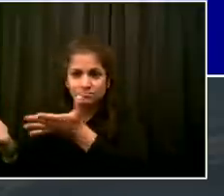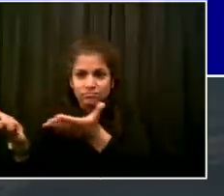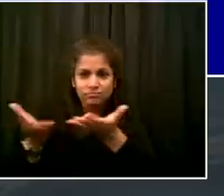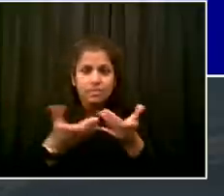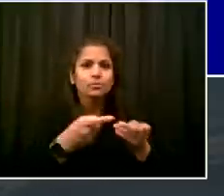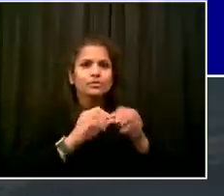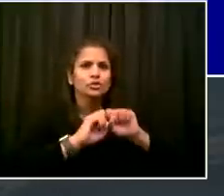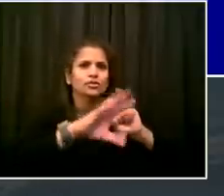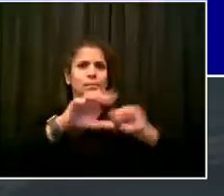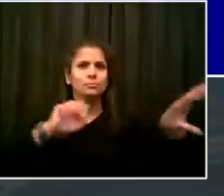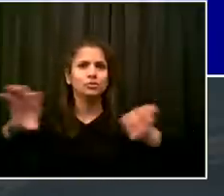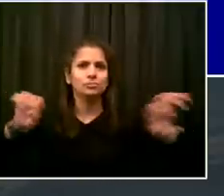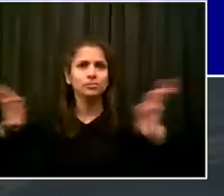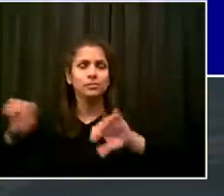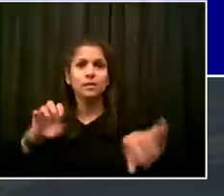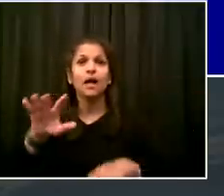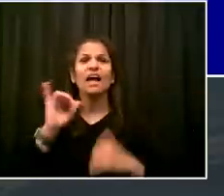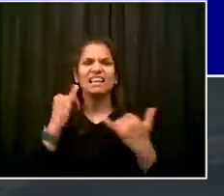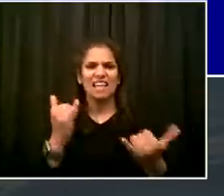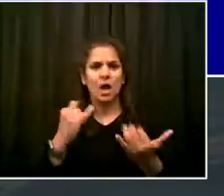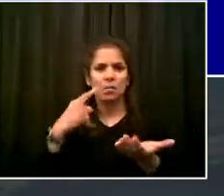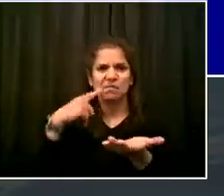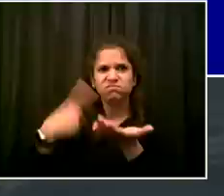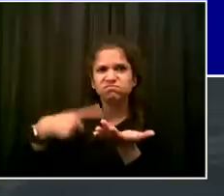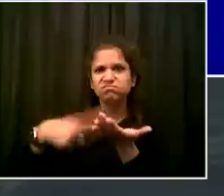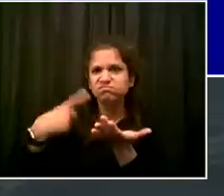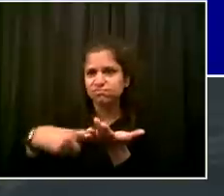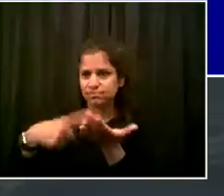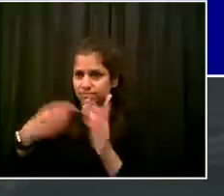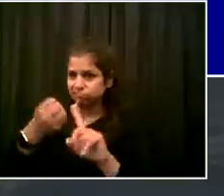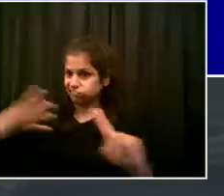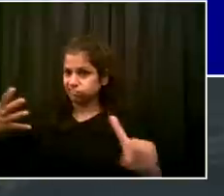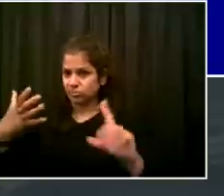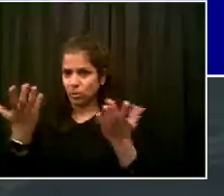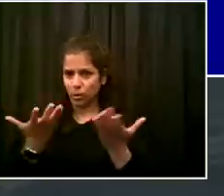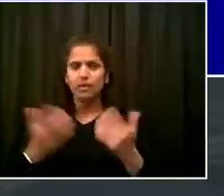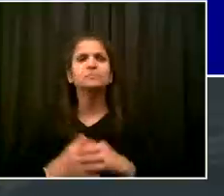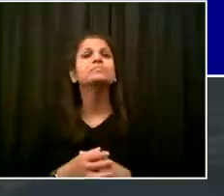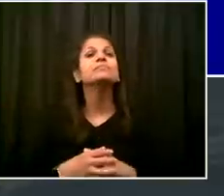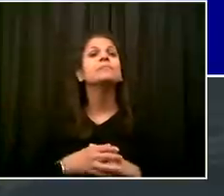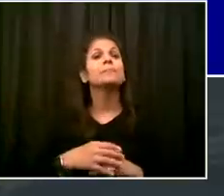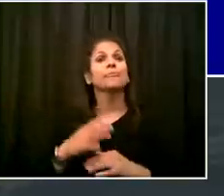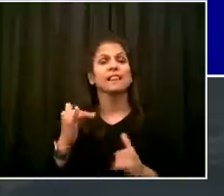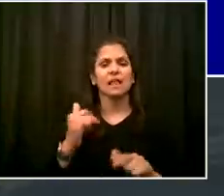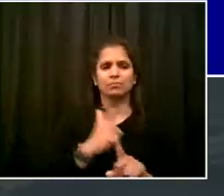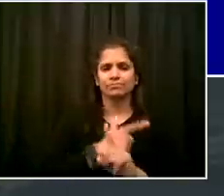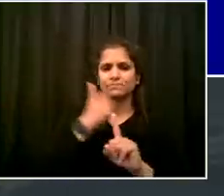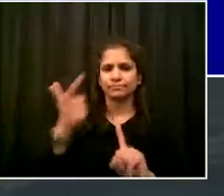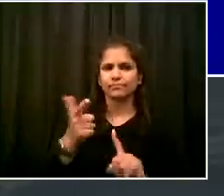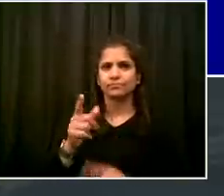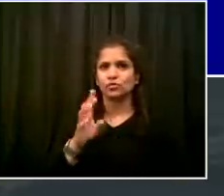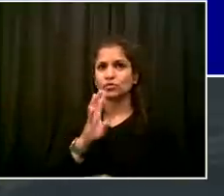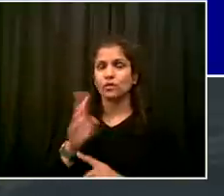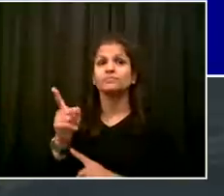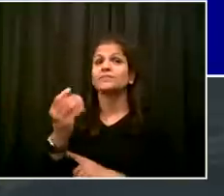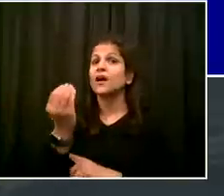me give you this important fact. In since the middle of March, when this crisis went into higher gear,